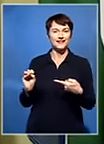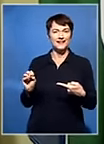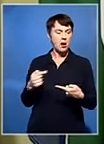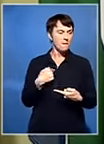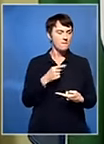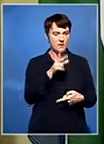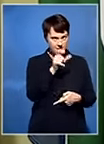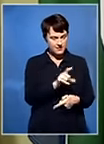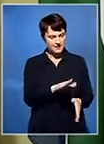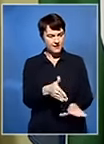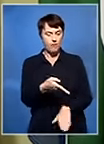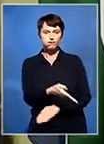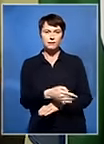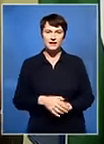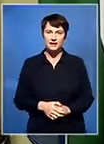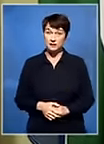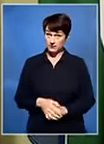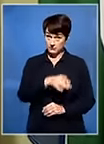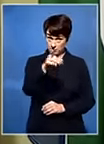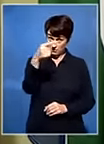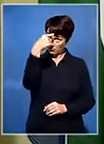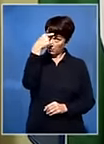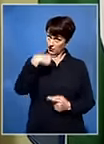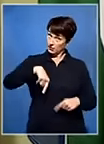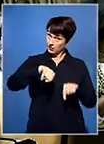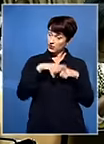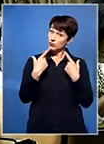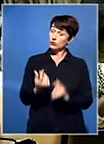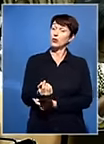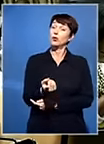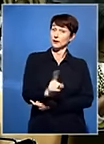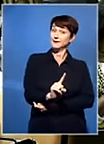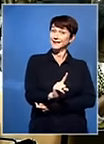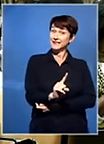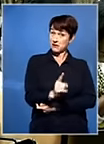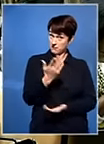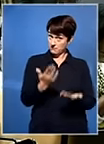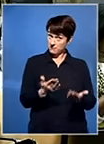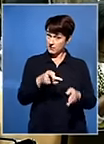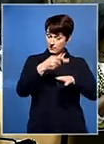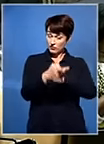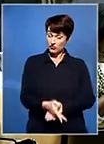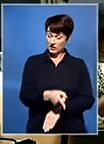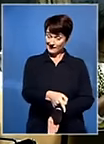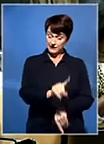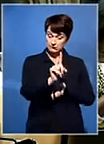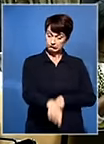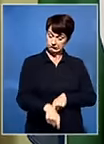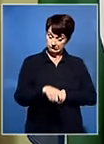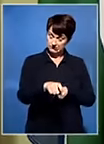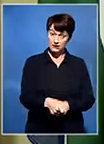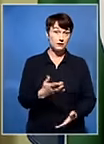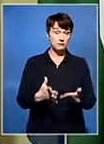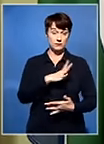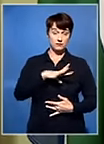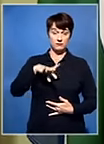I don't know what you think we should do. Dig him up. Perhaps his